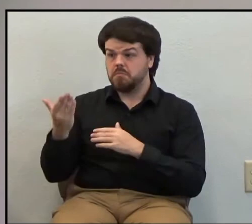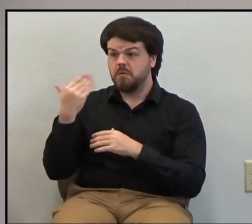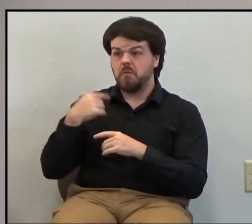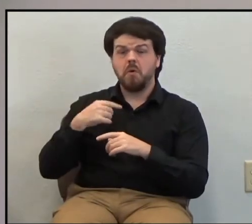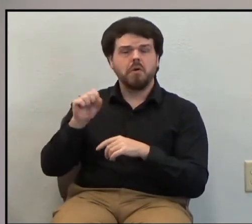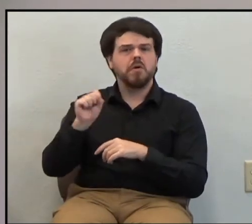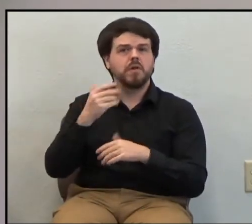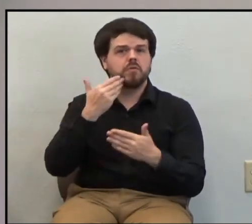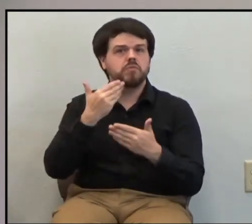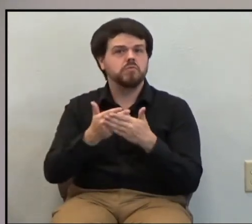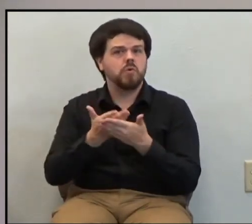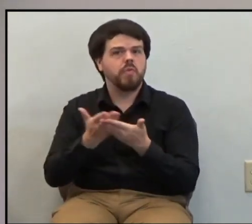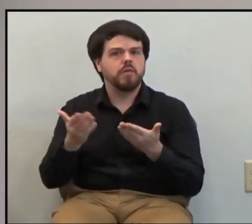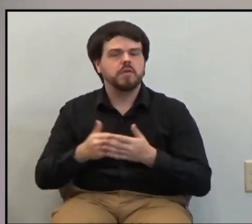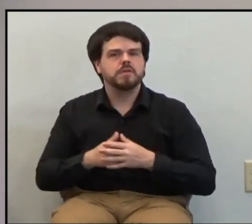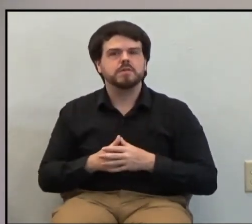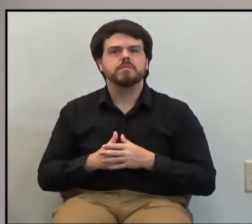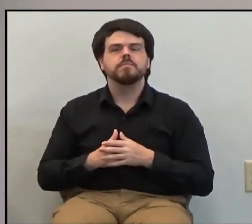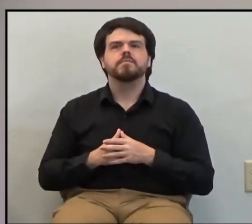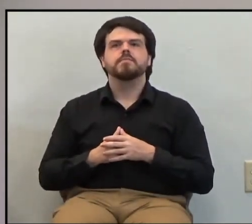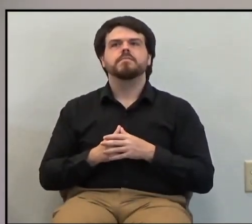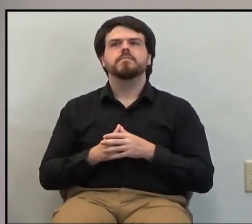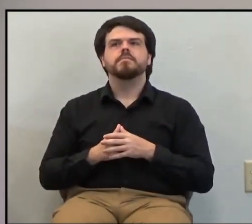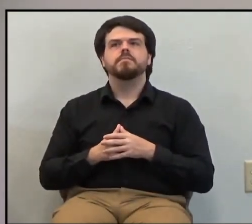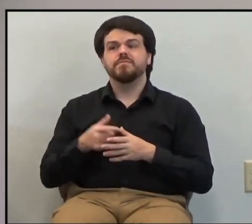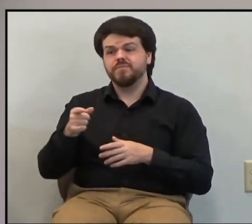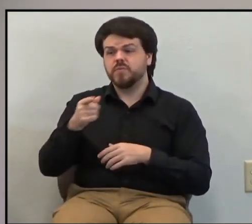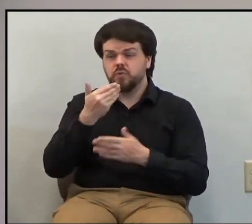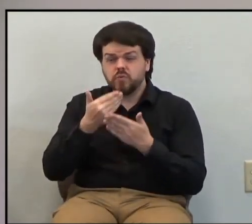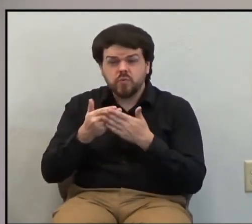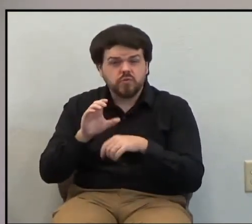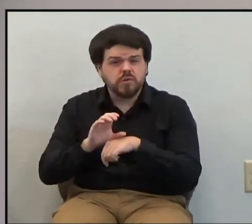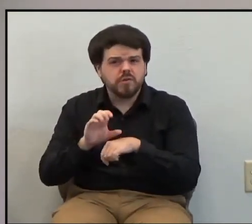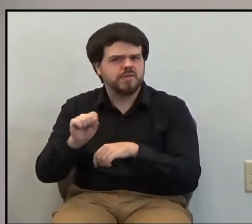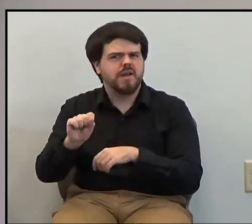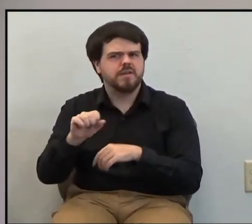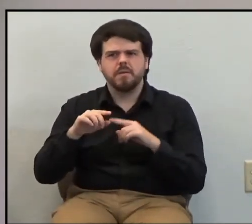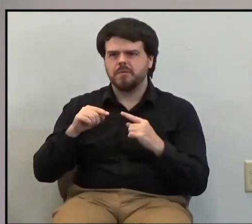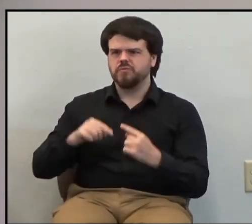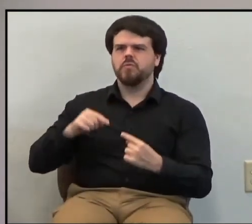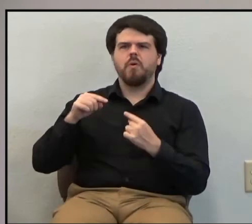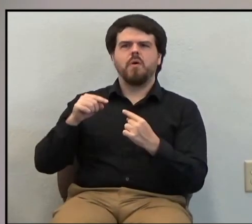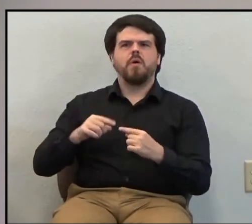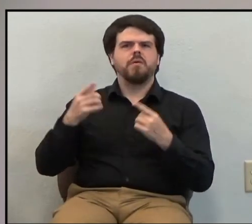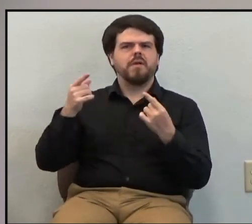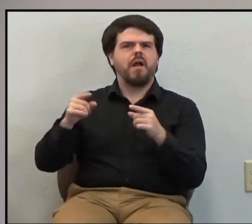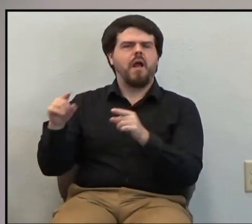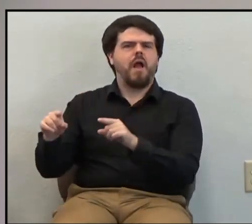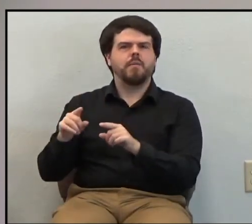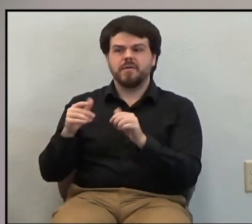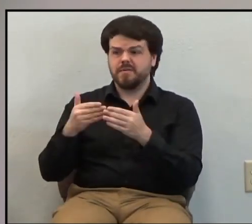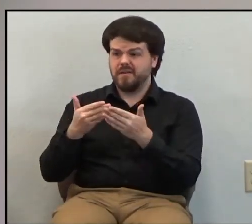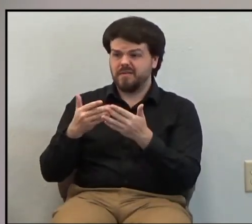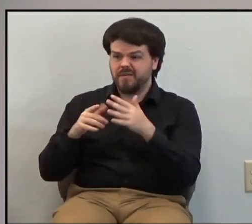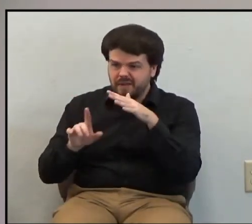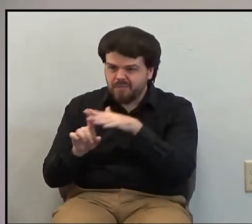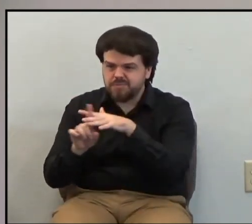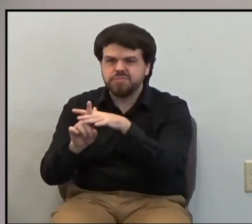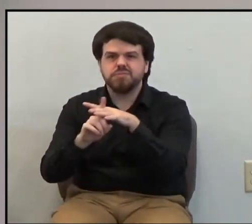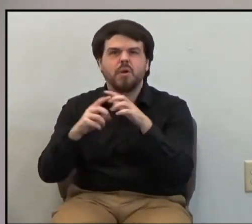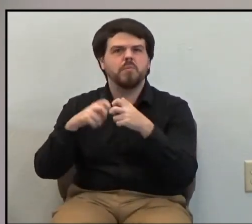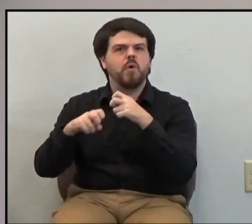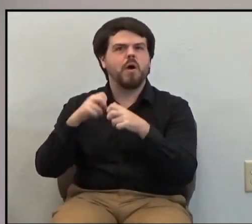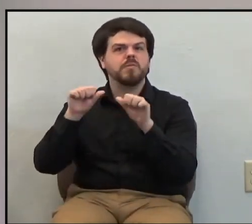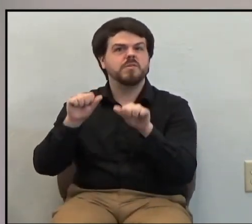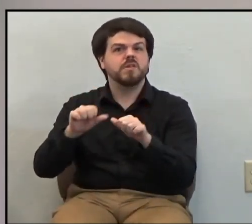things. was a good church, but they were struggling. Some things had come that could tear it apart. So